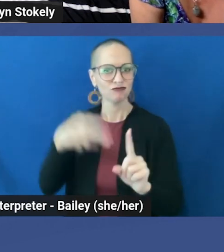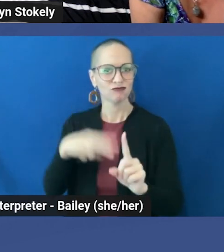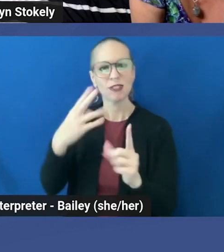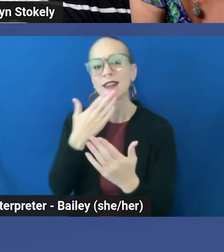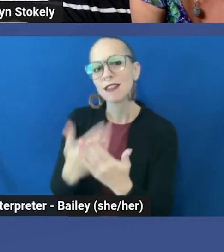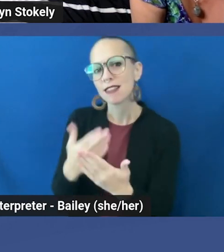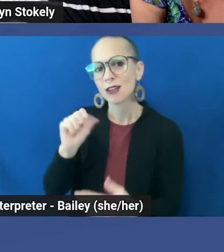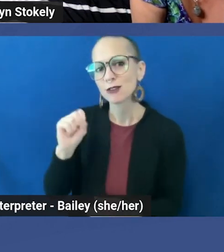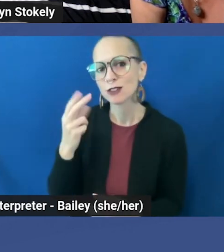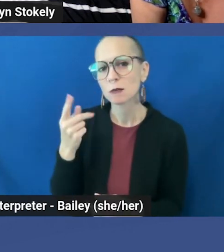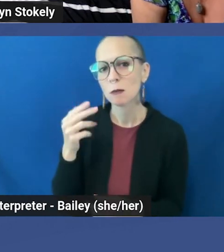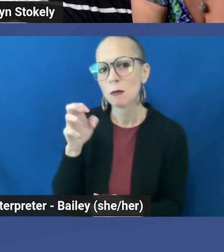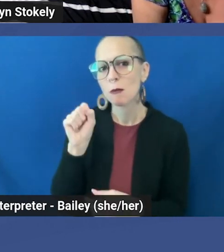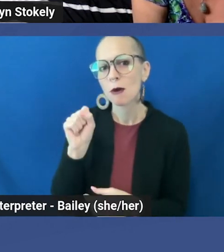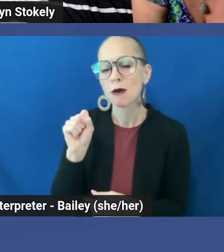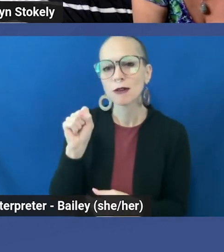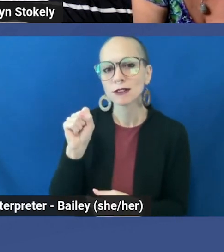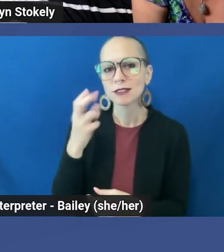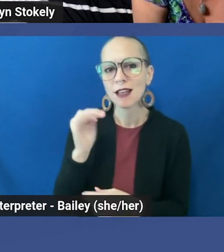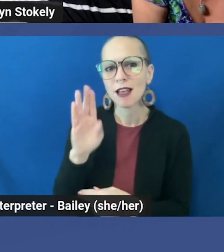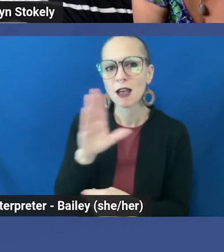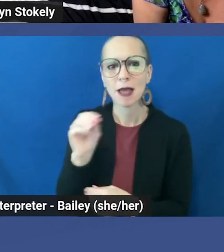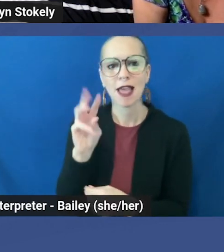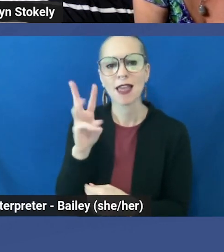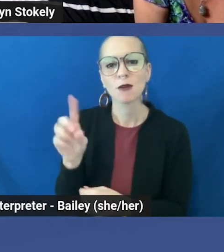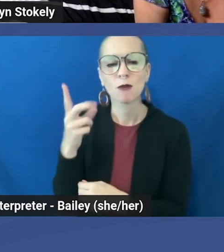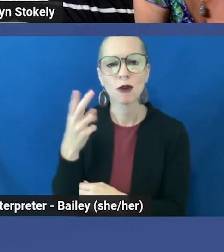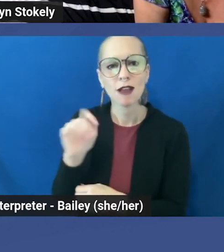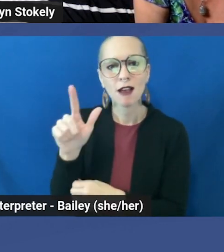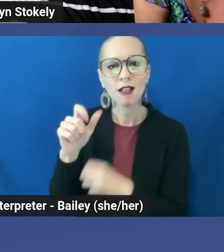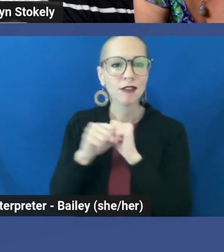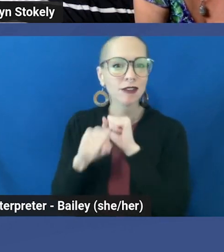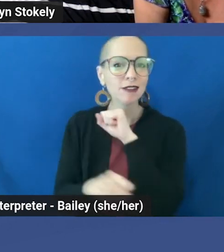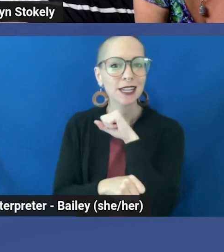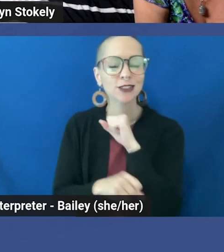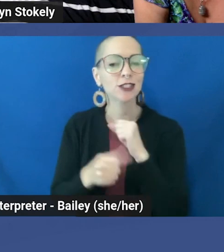and Woodhull Foundation for allowing us this opportunity.